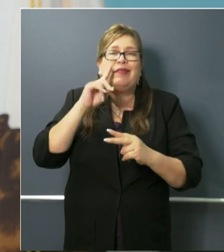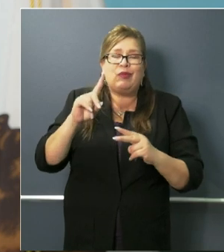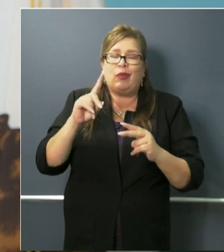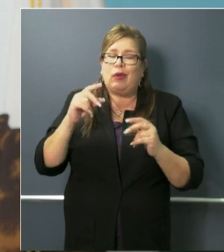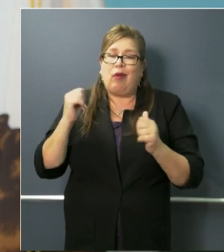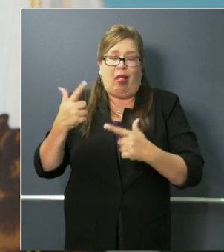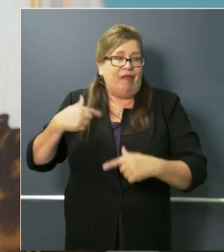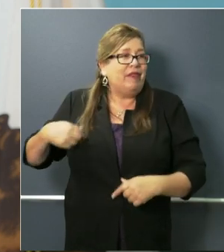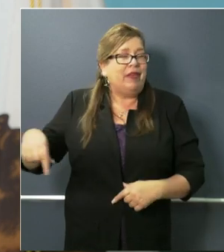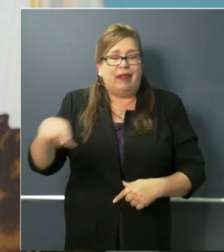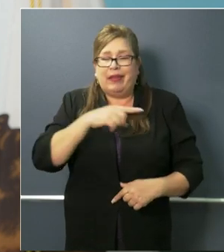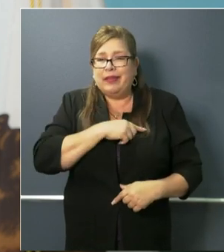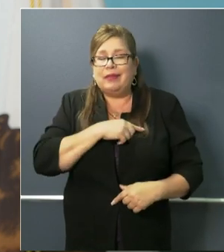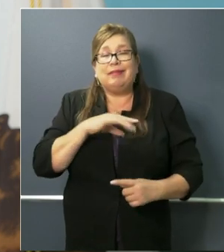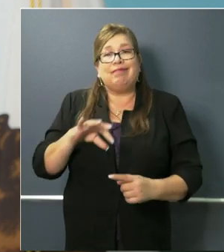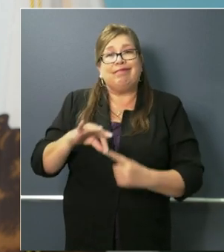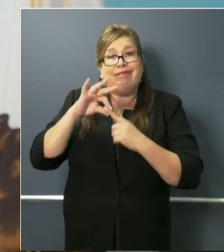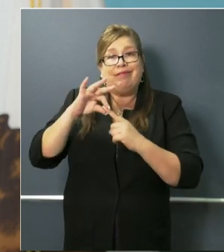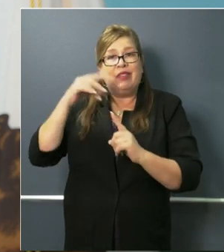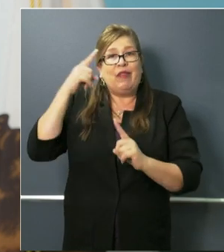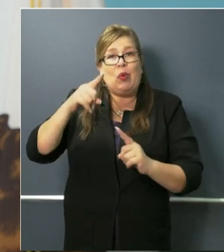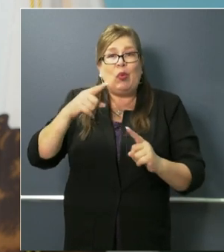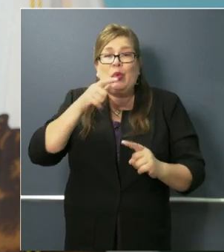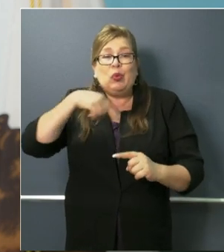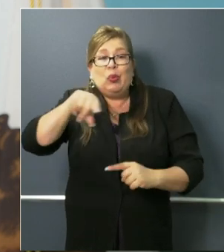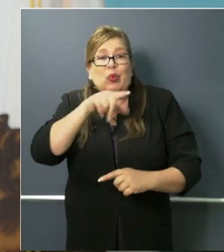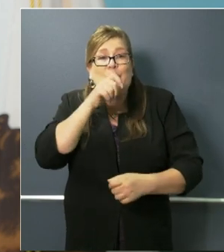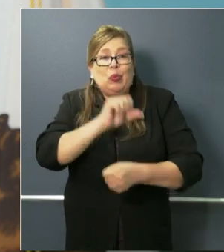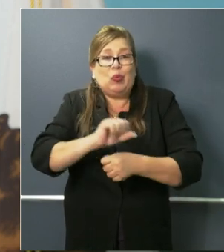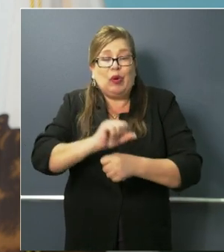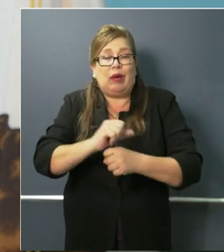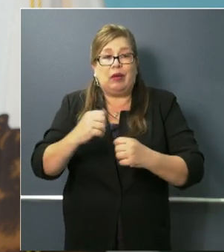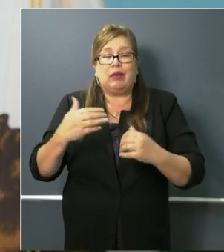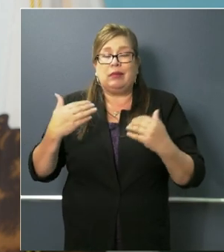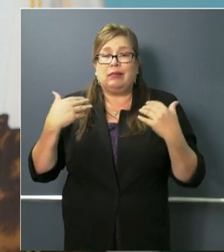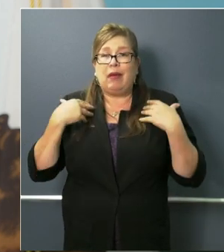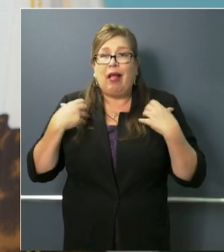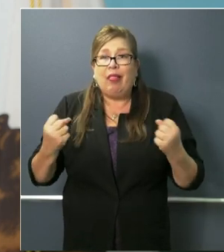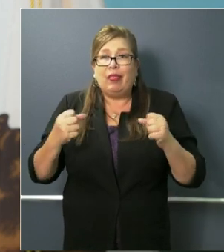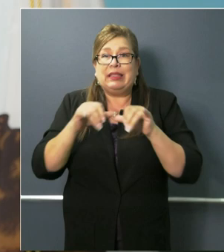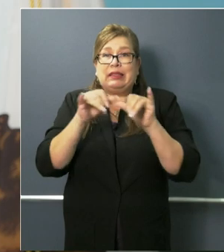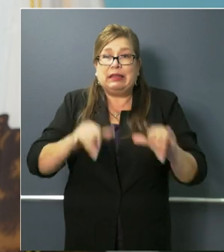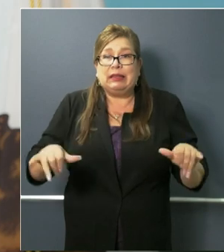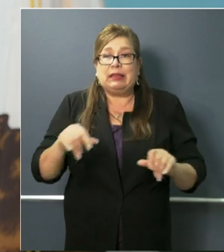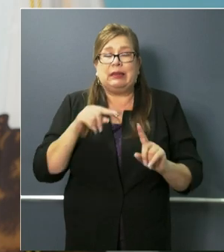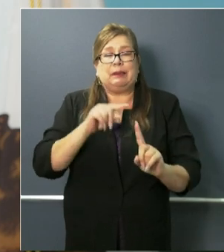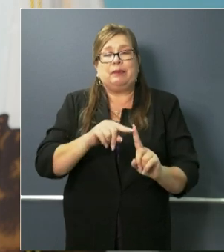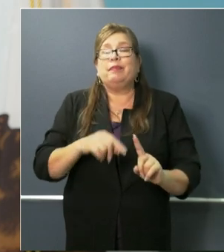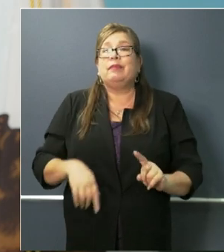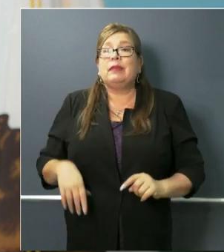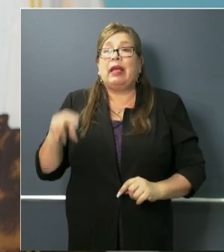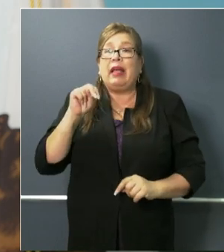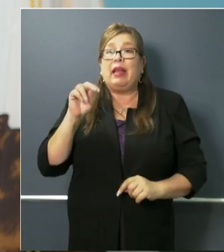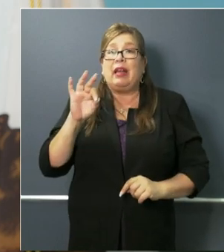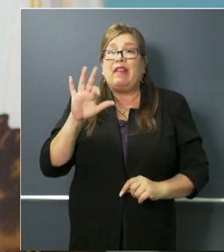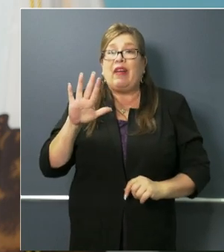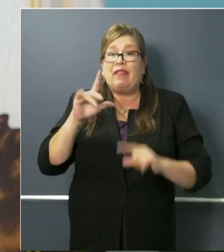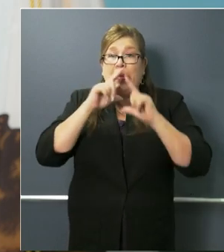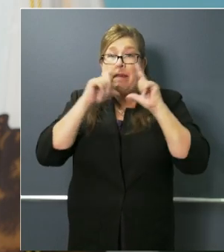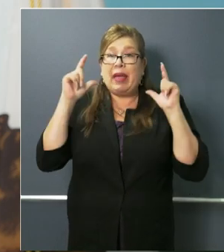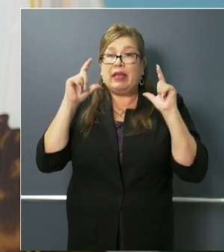all of us, particularly our health officials and frontline workforce. We have already distributed